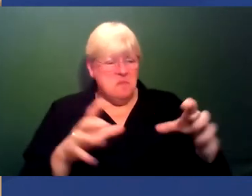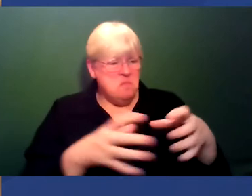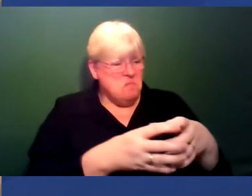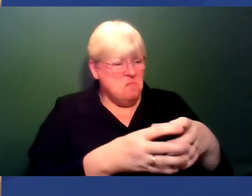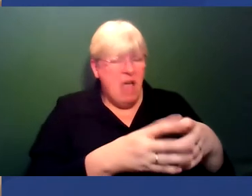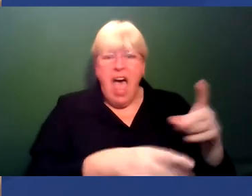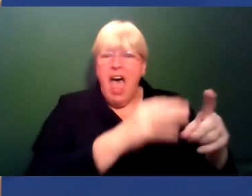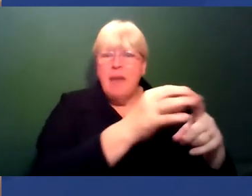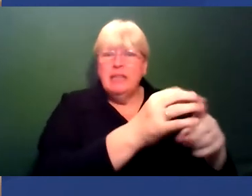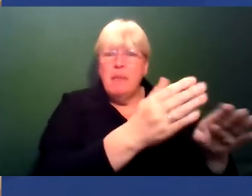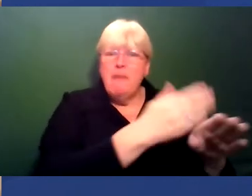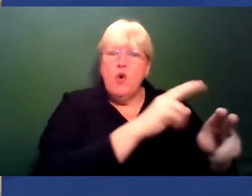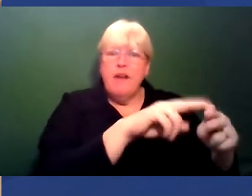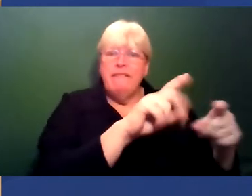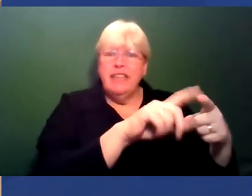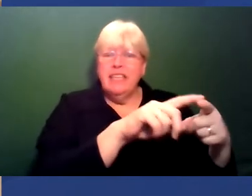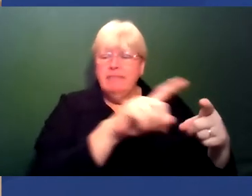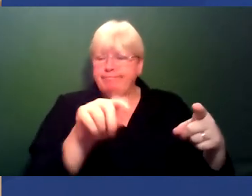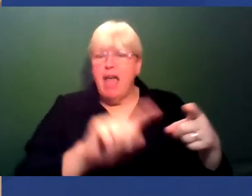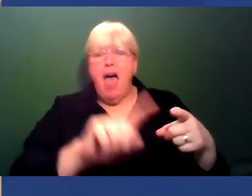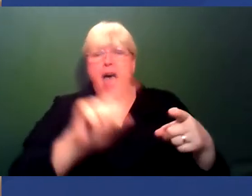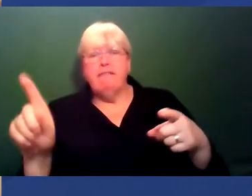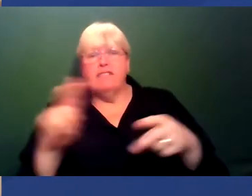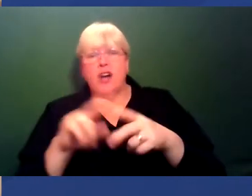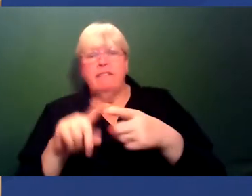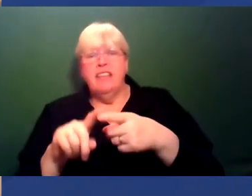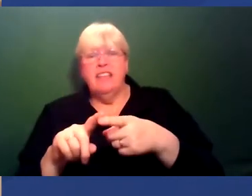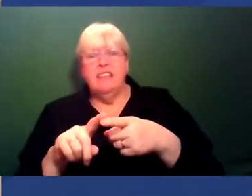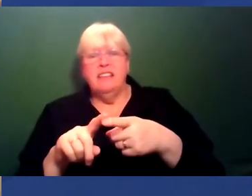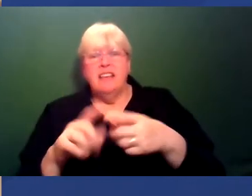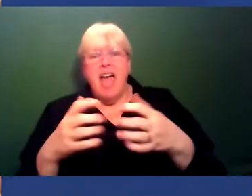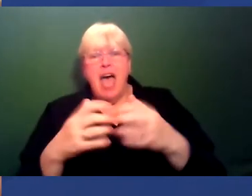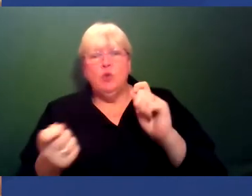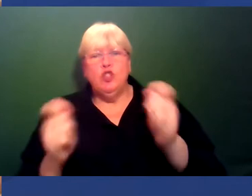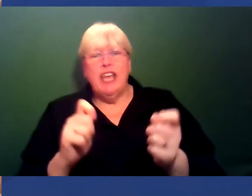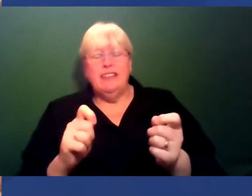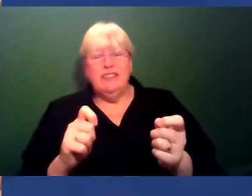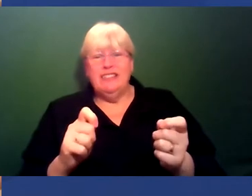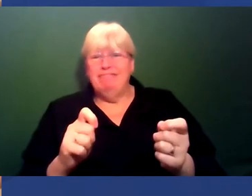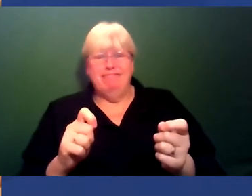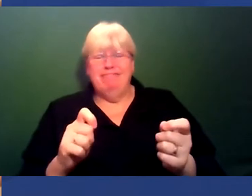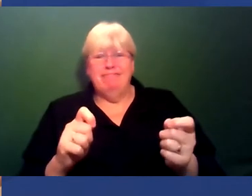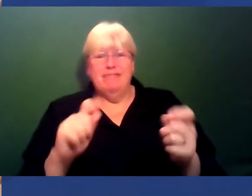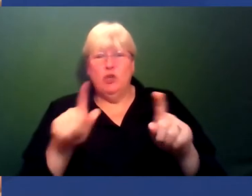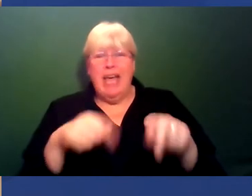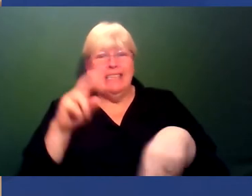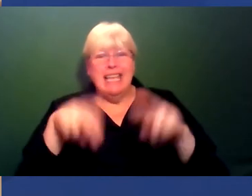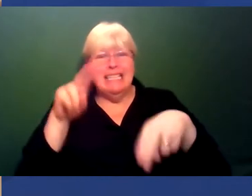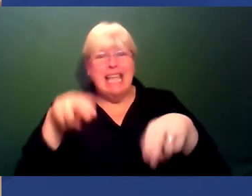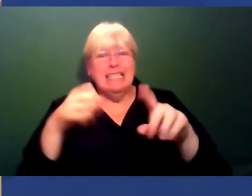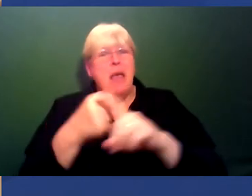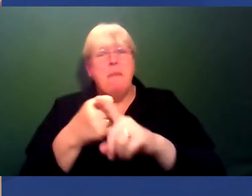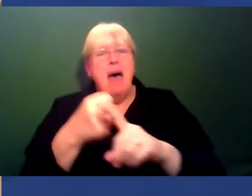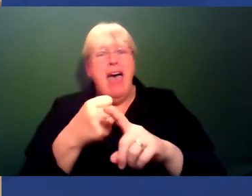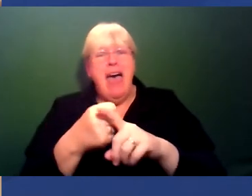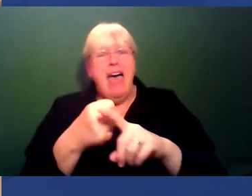getting now before the fee and what's the body of applicants look like now after you've introduced the fee, you have no way of assessing the impact. And it is a